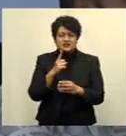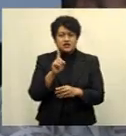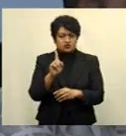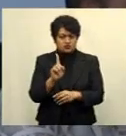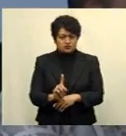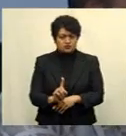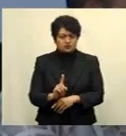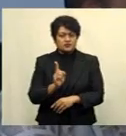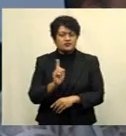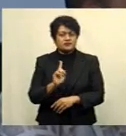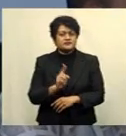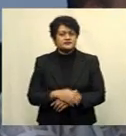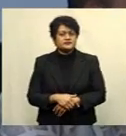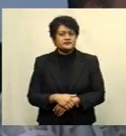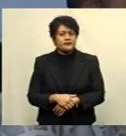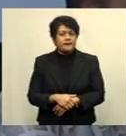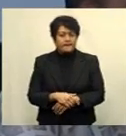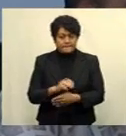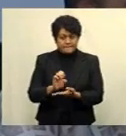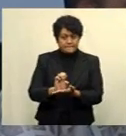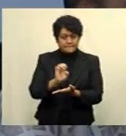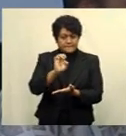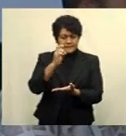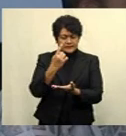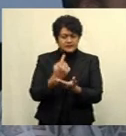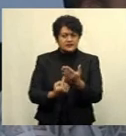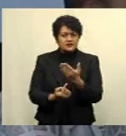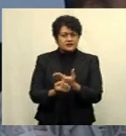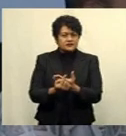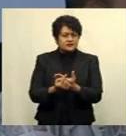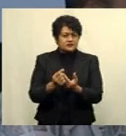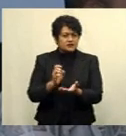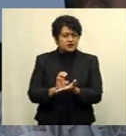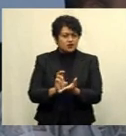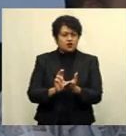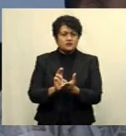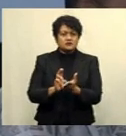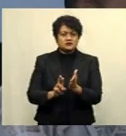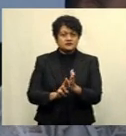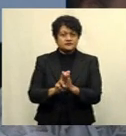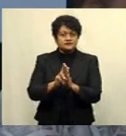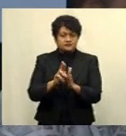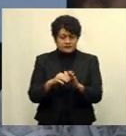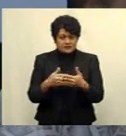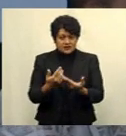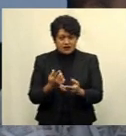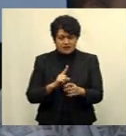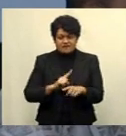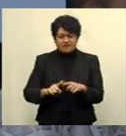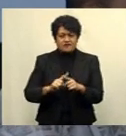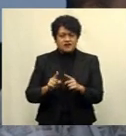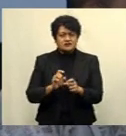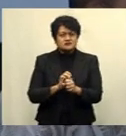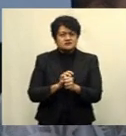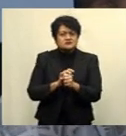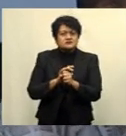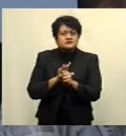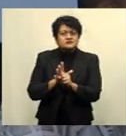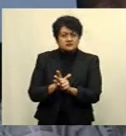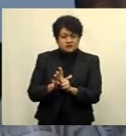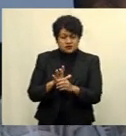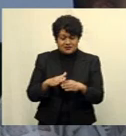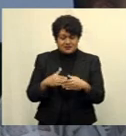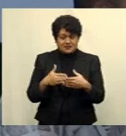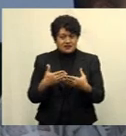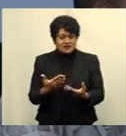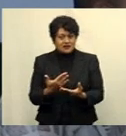Ritika, chances of an economic recovery this year is further declining due to the fast spread of COVID-19. In its latest